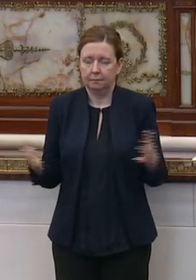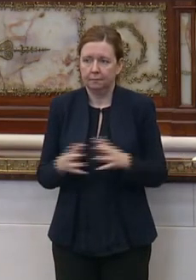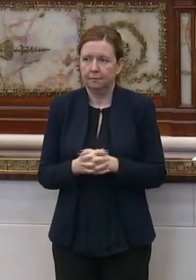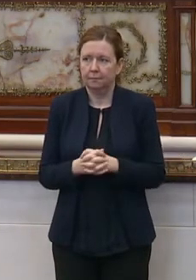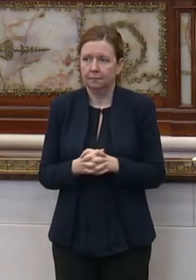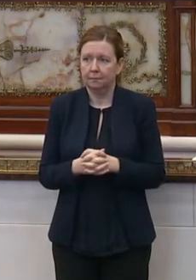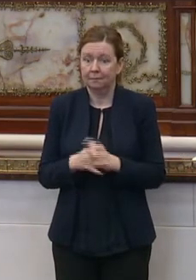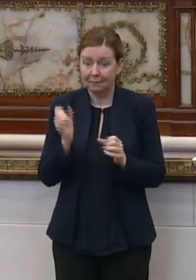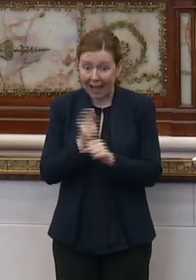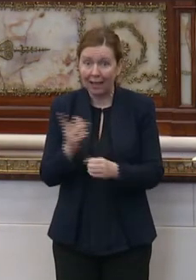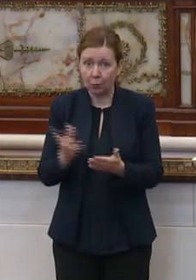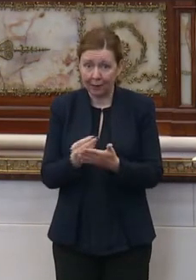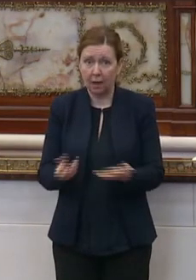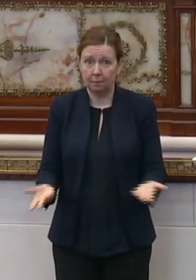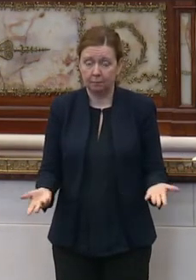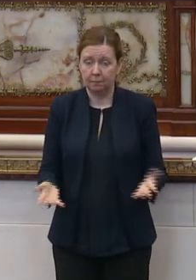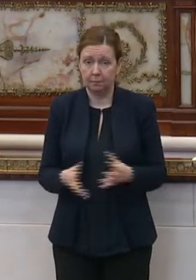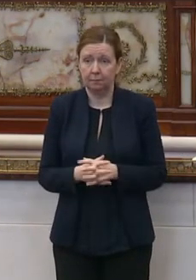annual income.